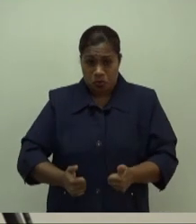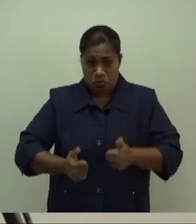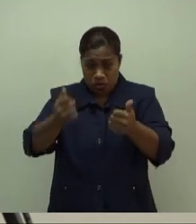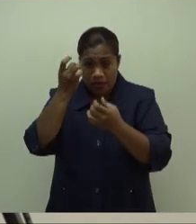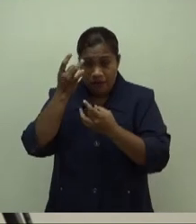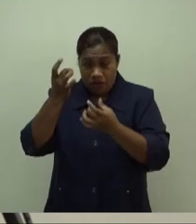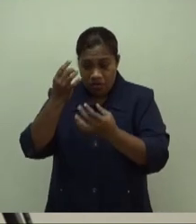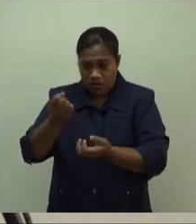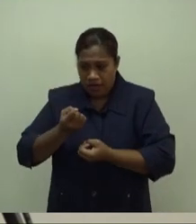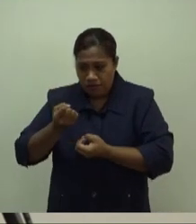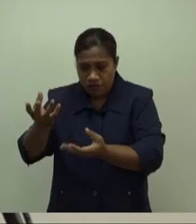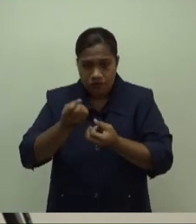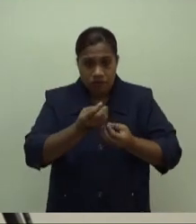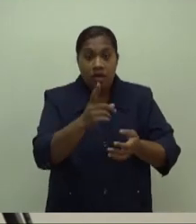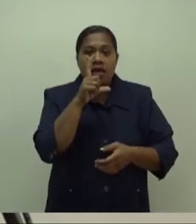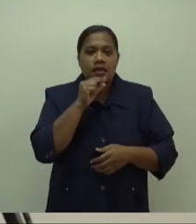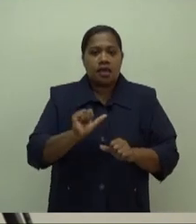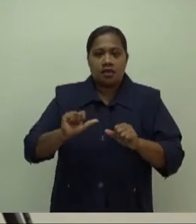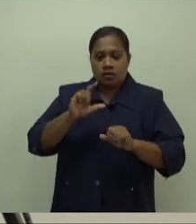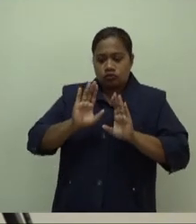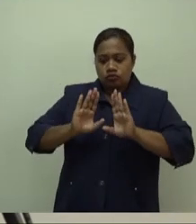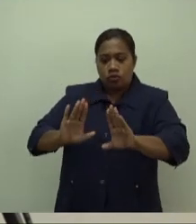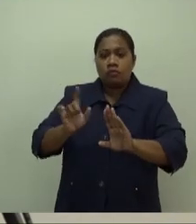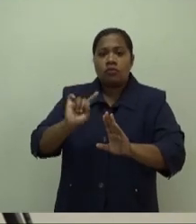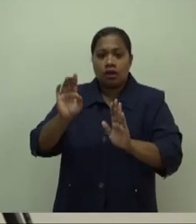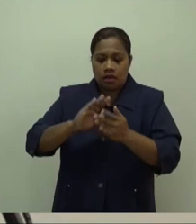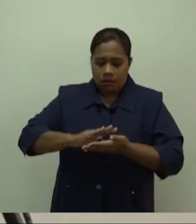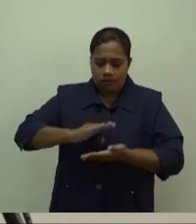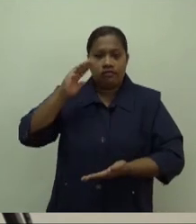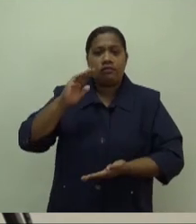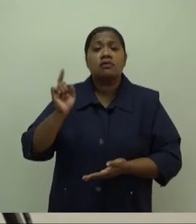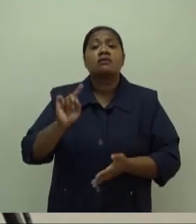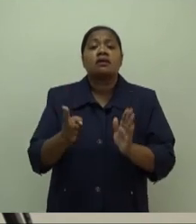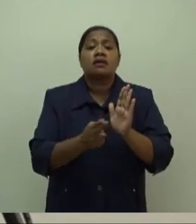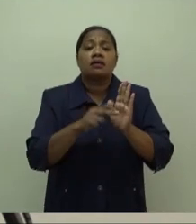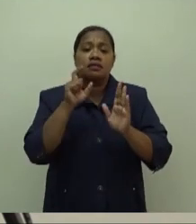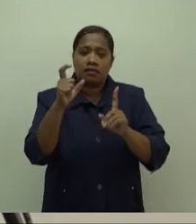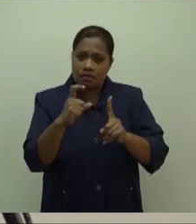of NCDs. And with reliable diagnosis and treatment, we can also save lives.